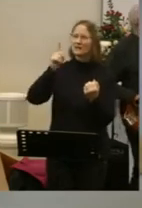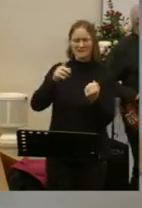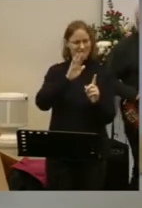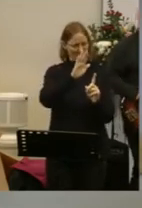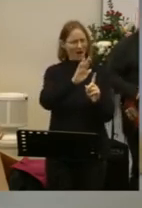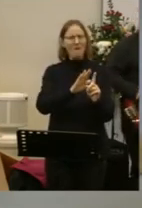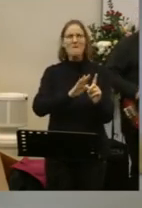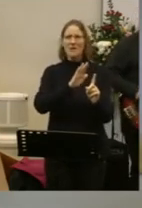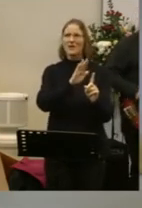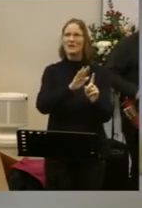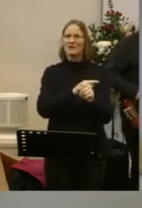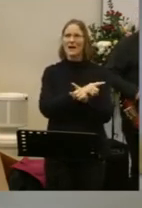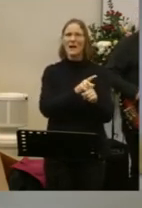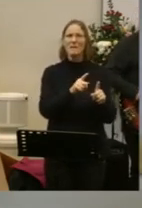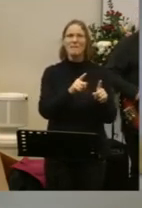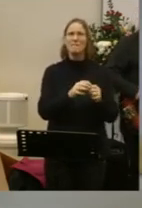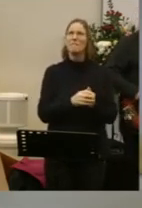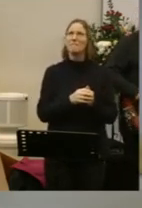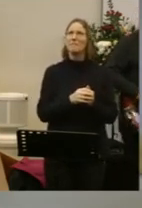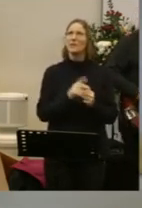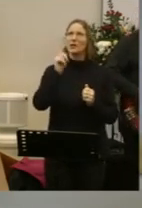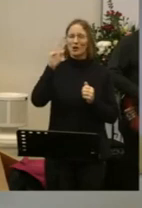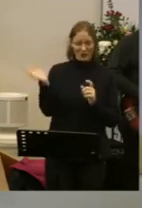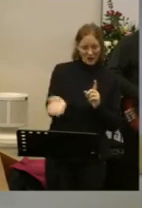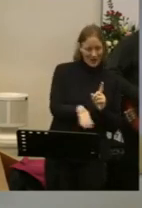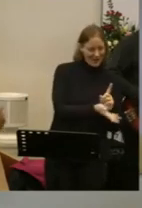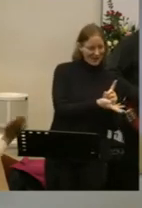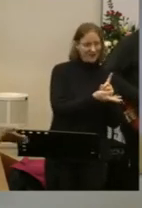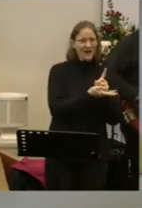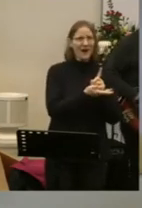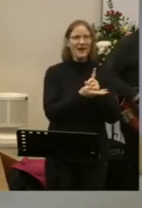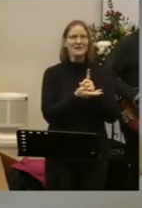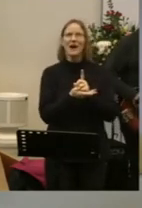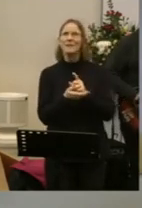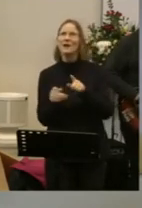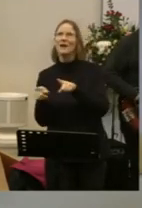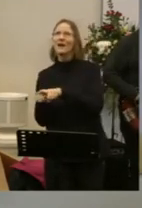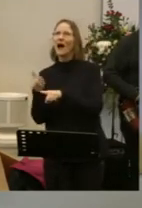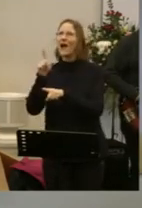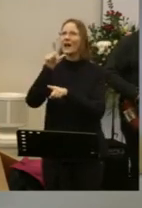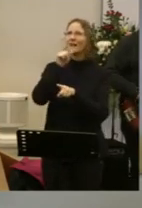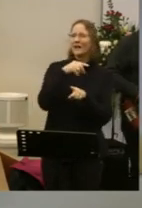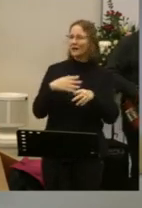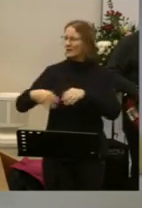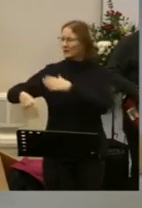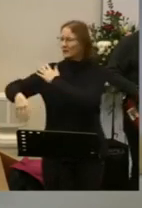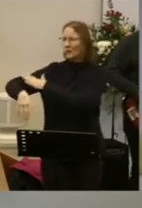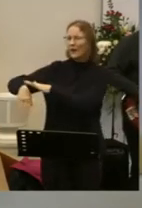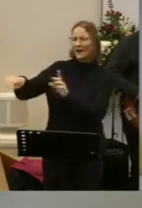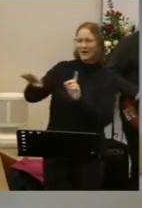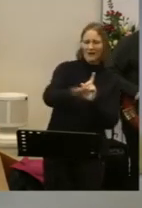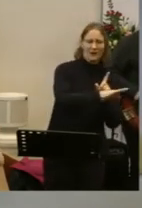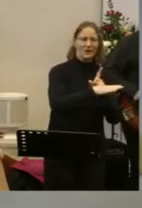comfort those in need He'll lift us upon the wings